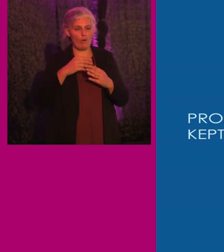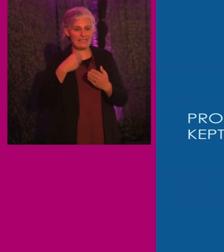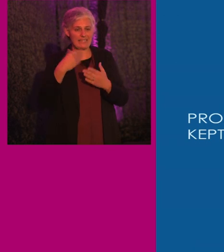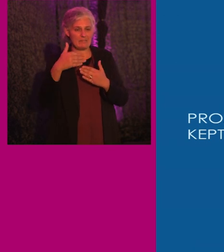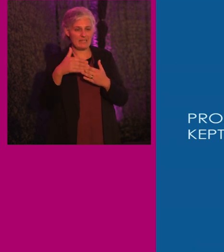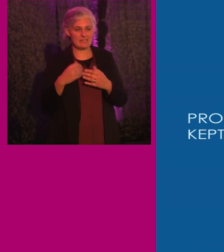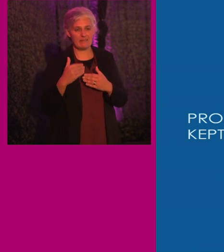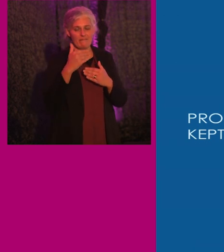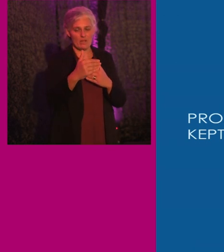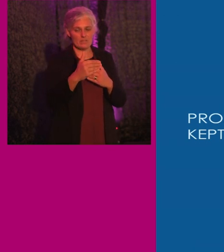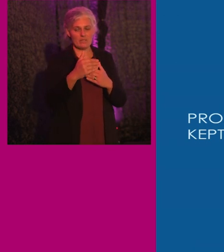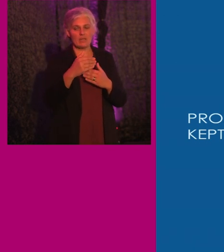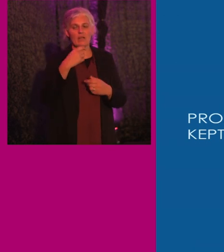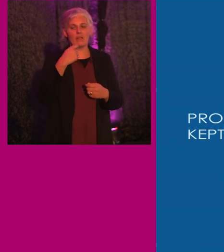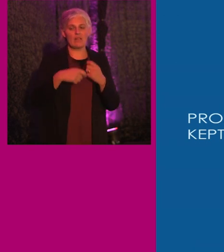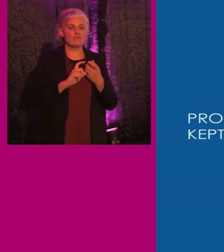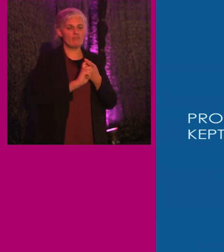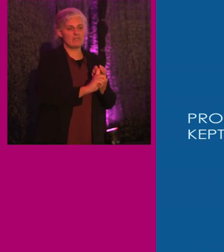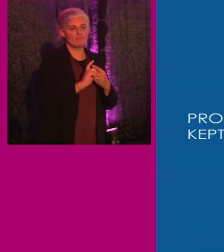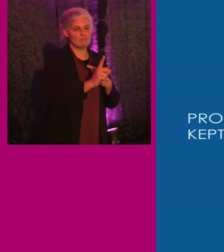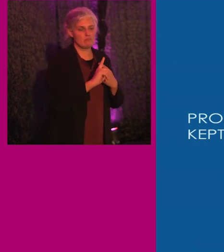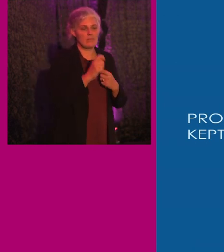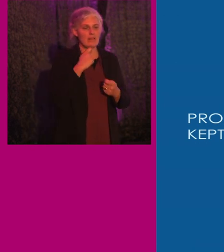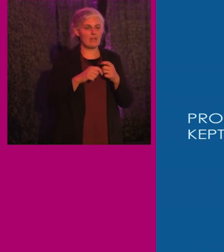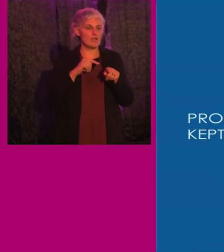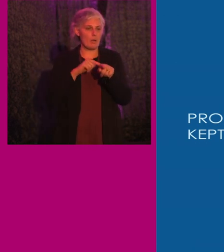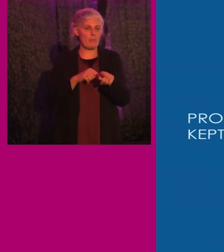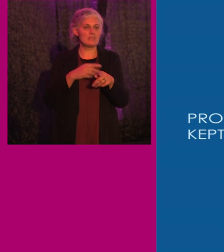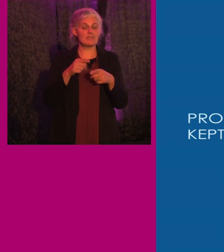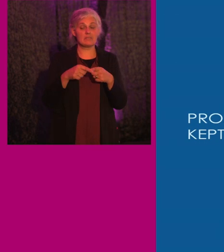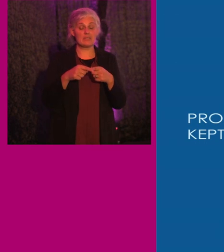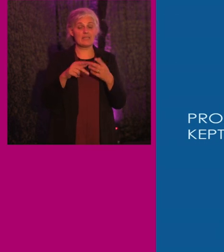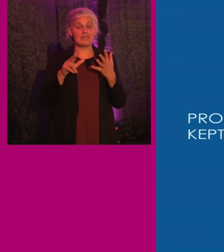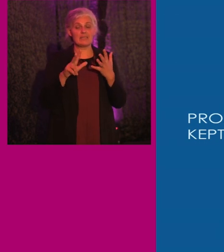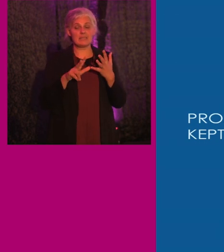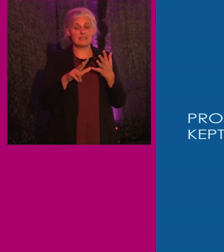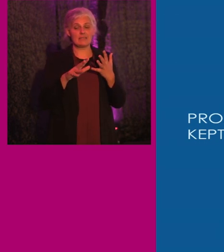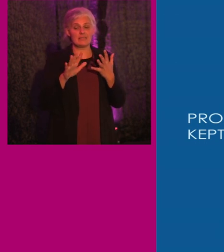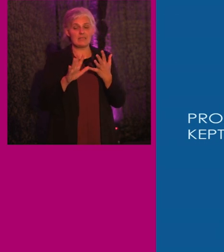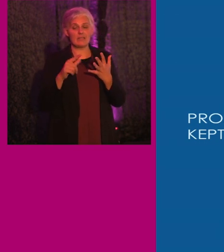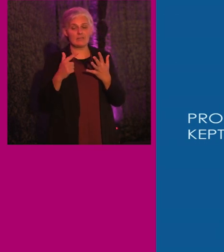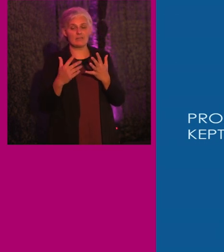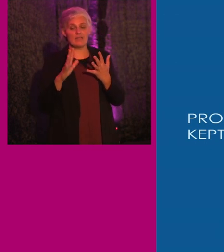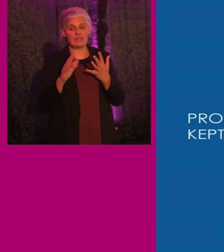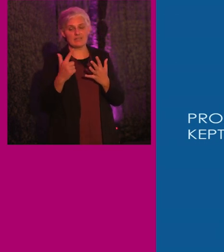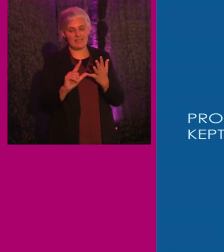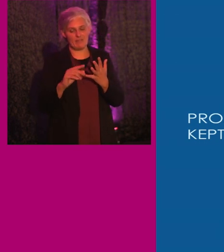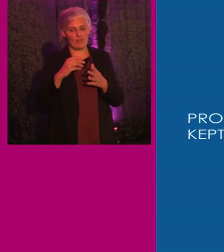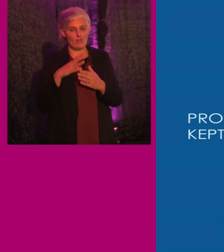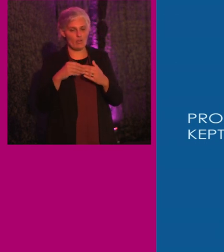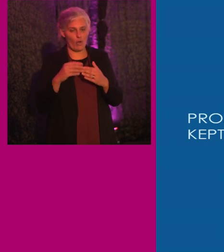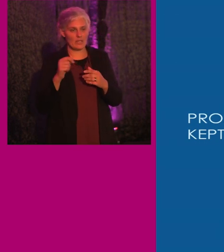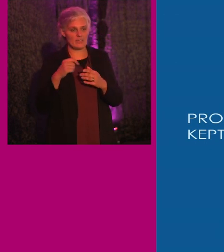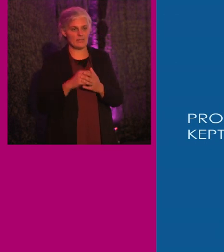a fixed-route trip. For example, a paratransit trip costs $57 in Denver. Some ways that transit